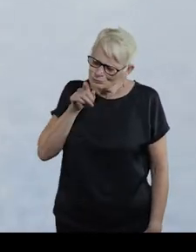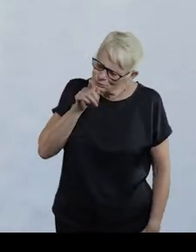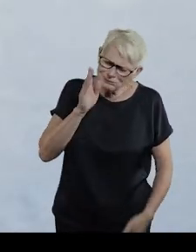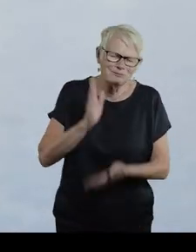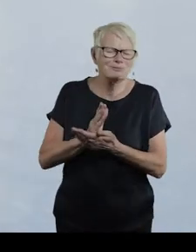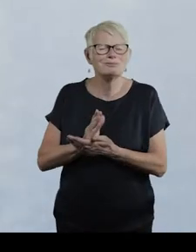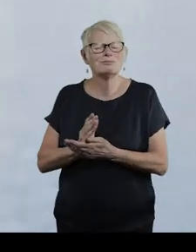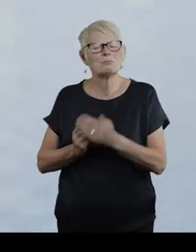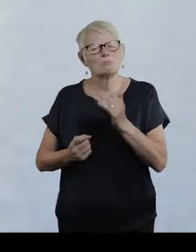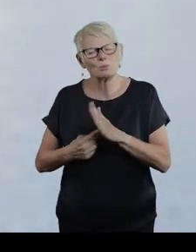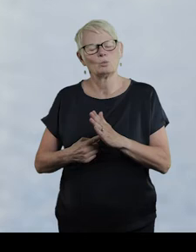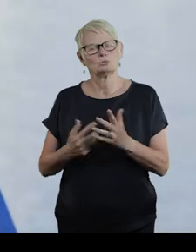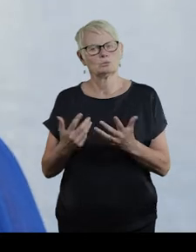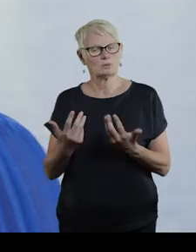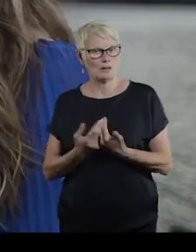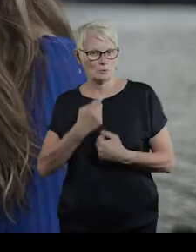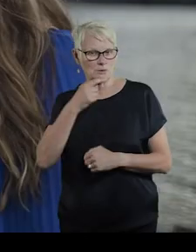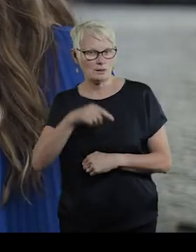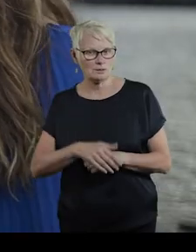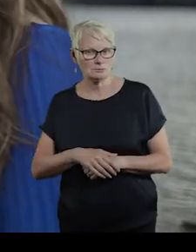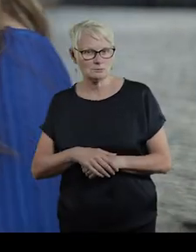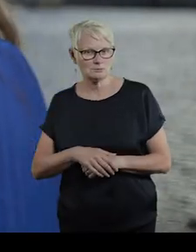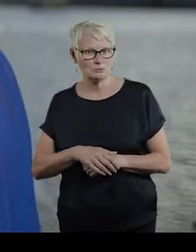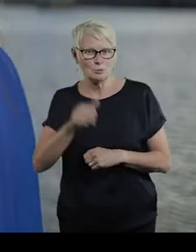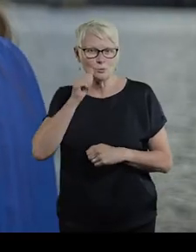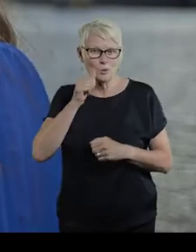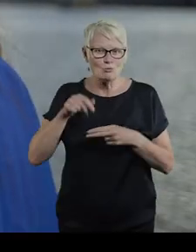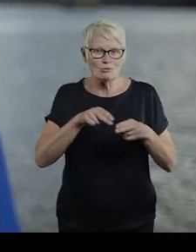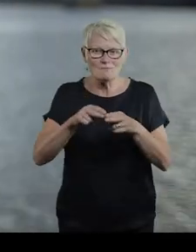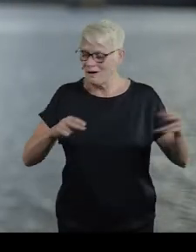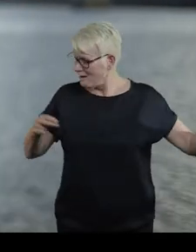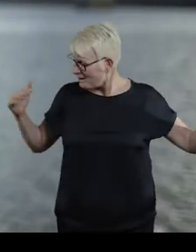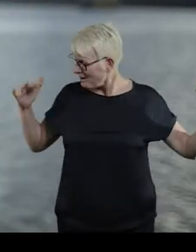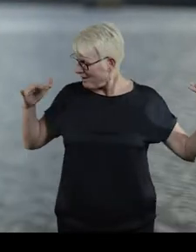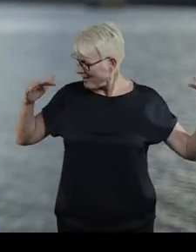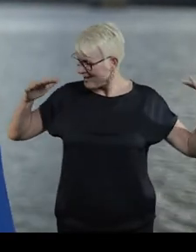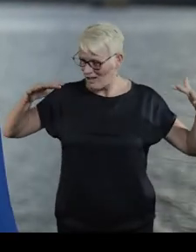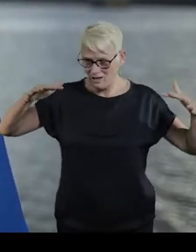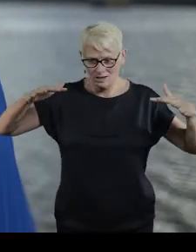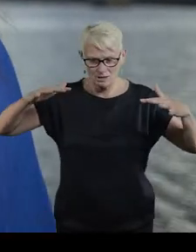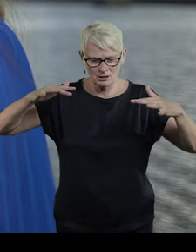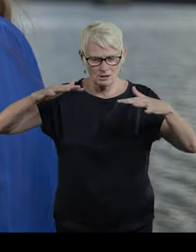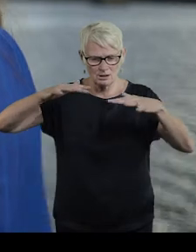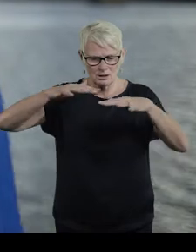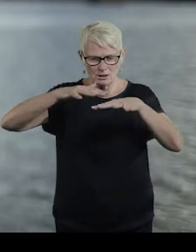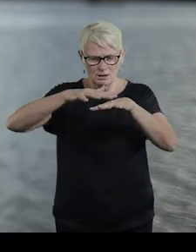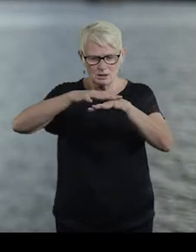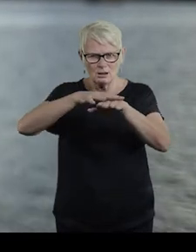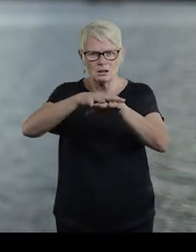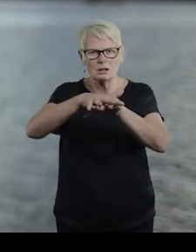are important. How do multiple tributaries find the same riverbed?